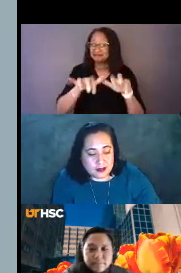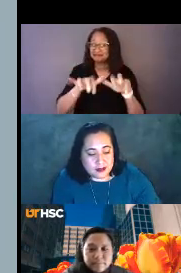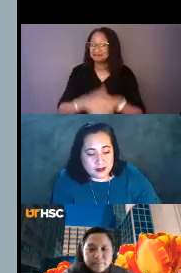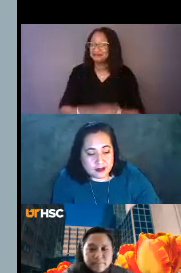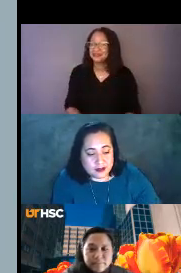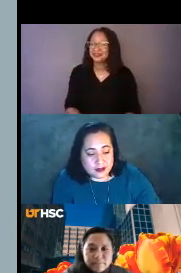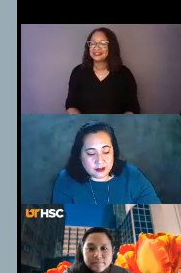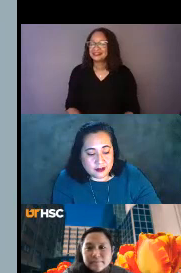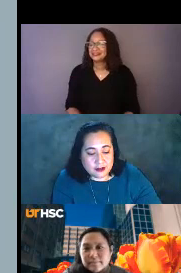add something.